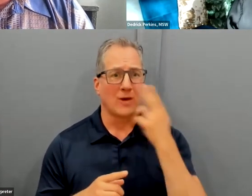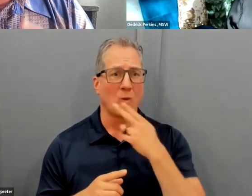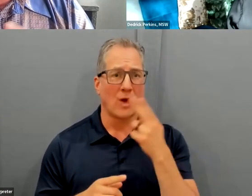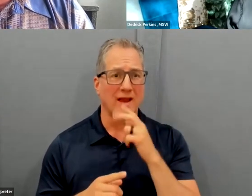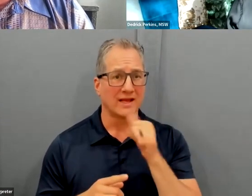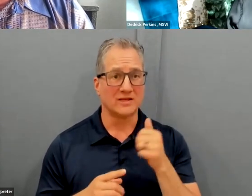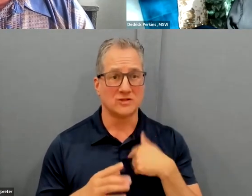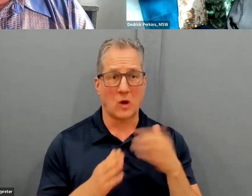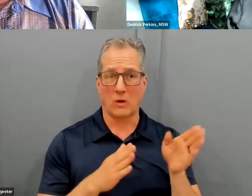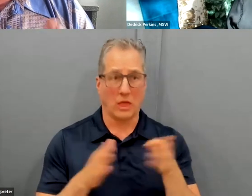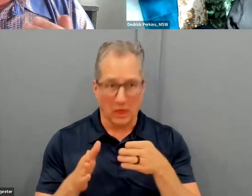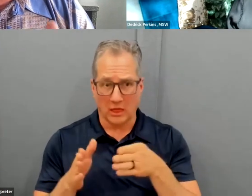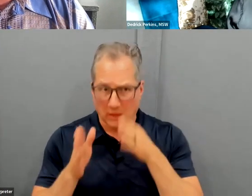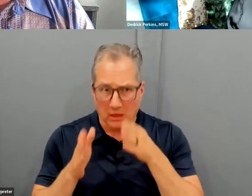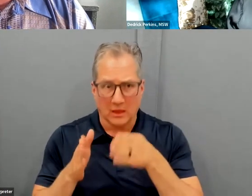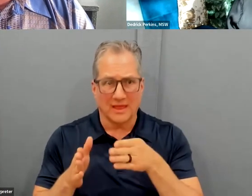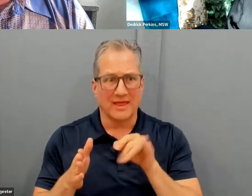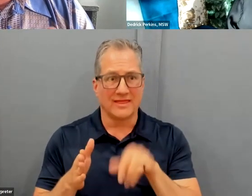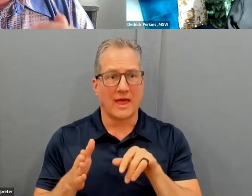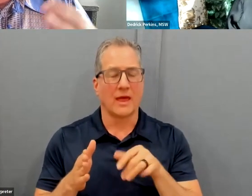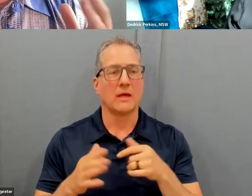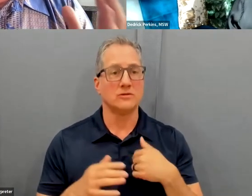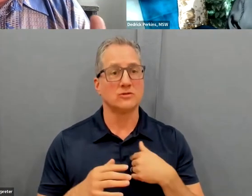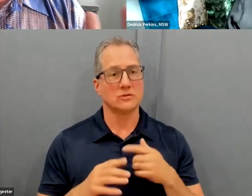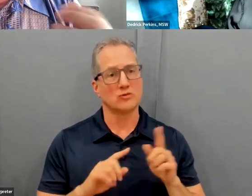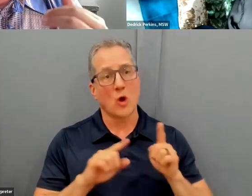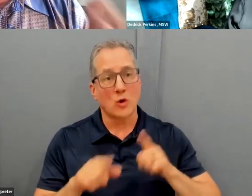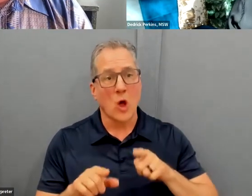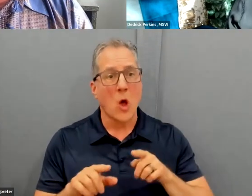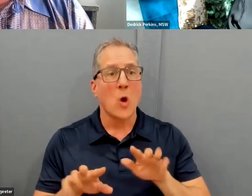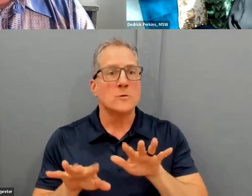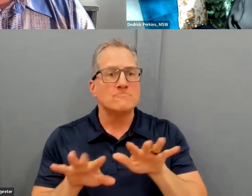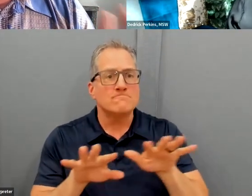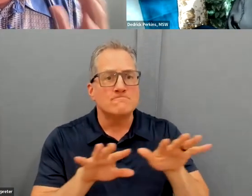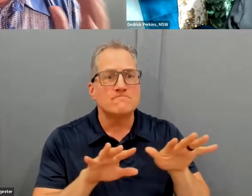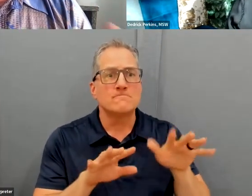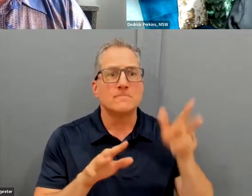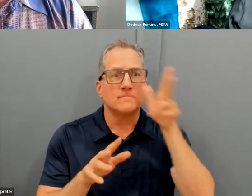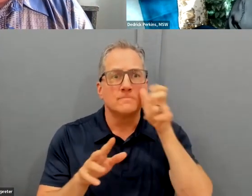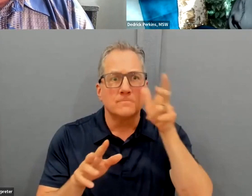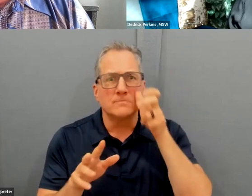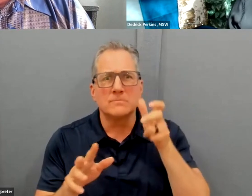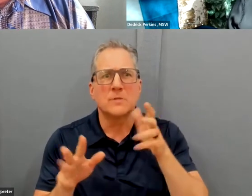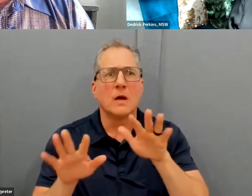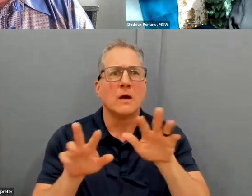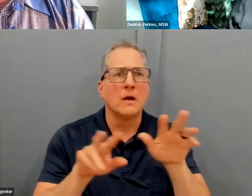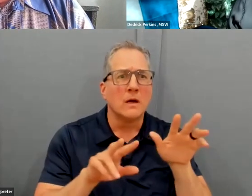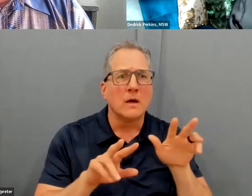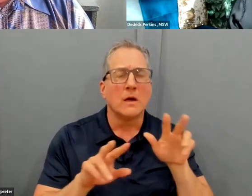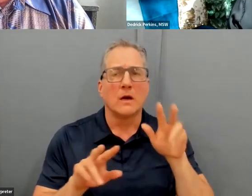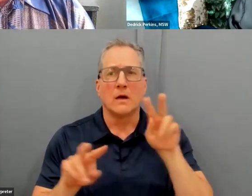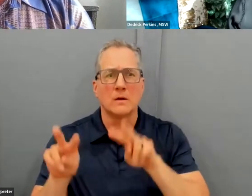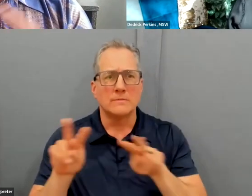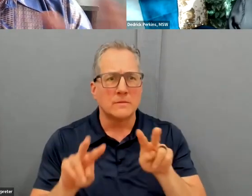to it. Just blend in and watch, see, observe, you know,